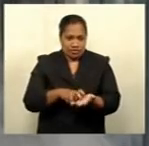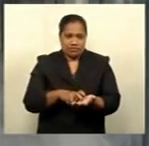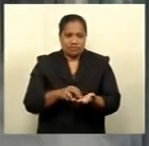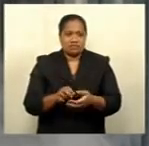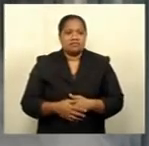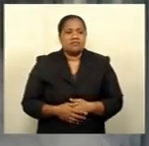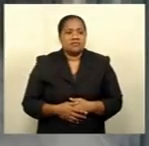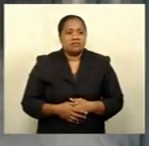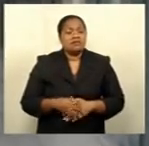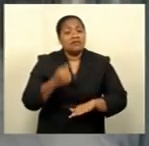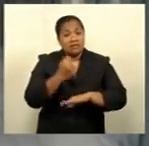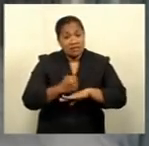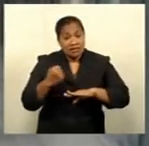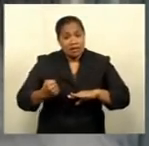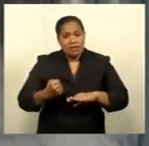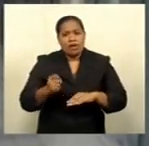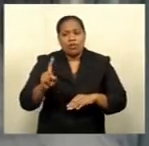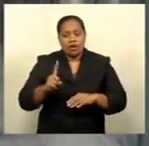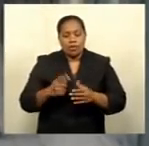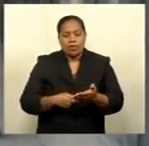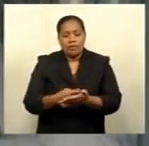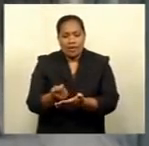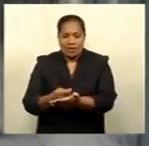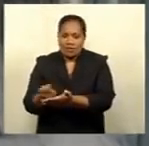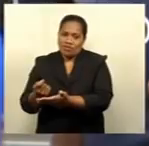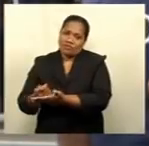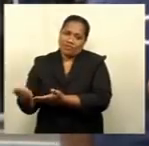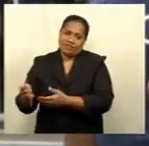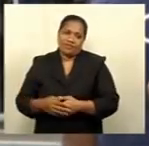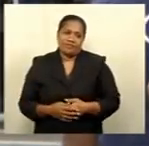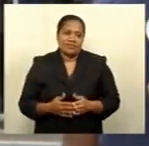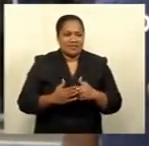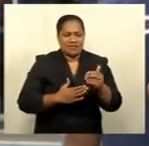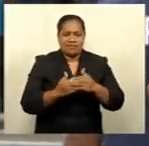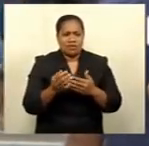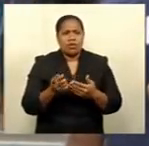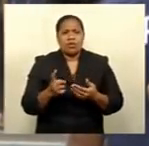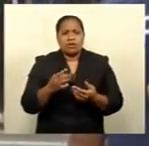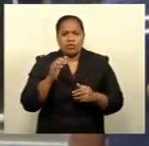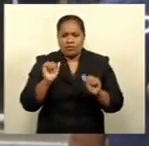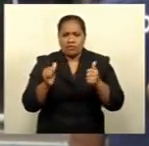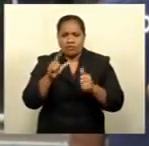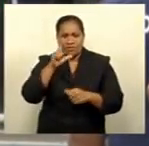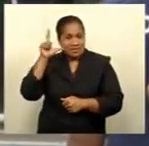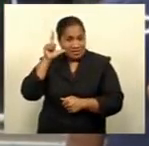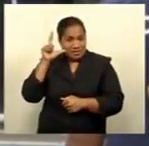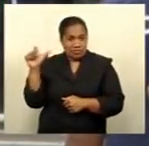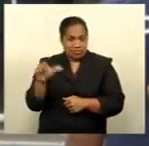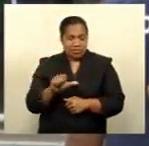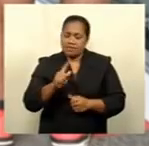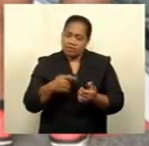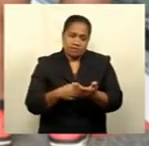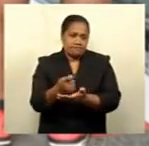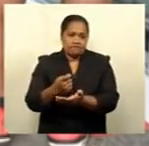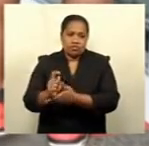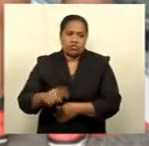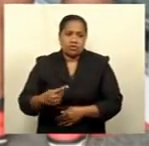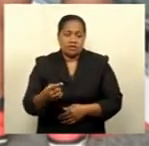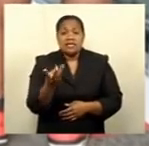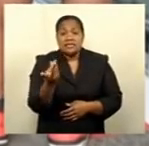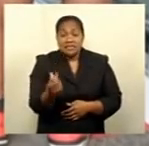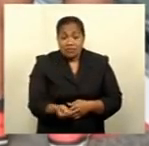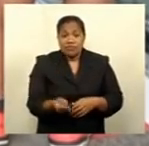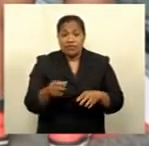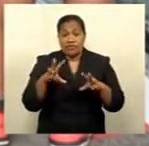is expected to continue with the payouts despite the deadline ending yesterday. Some of these recipients are people who have applied during the